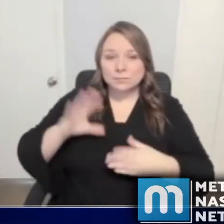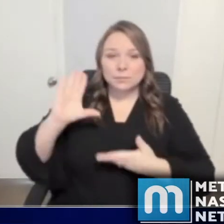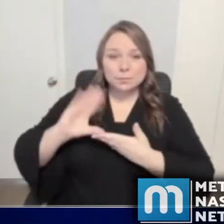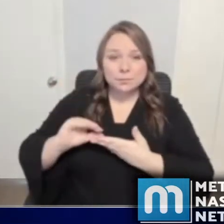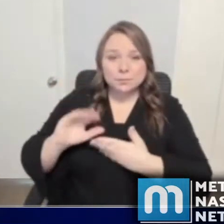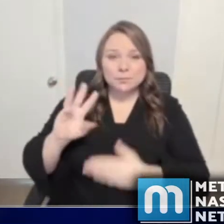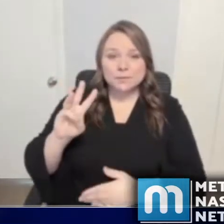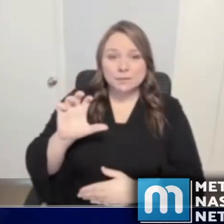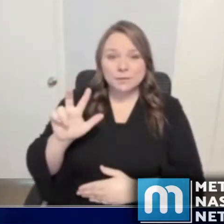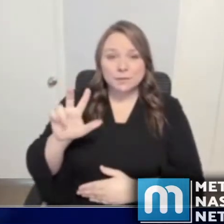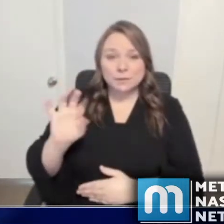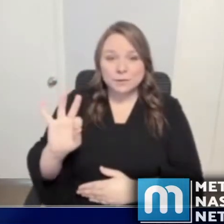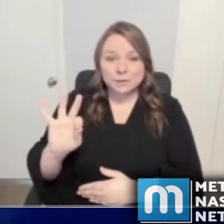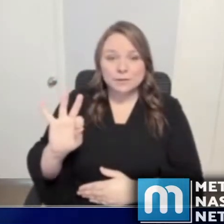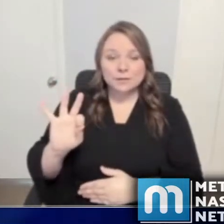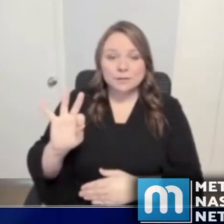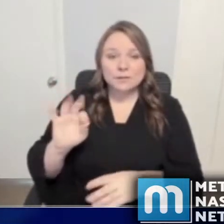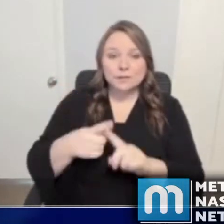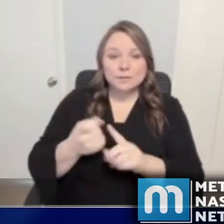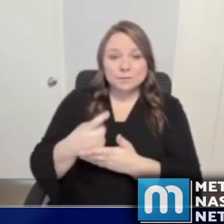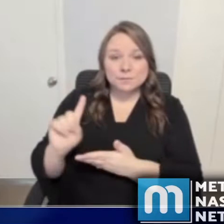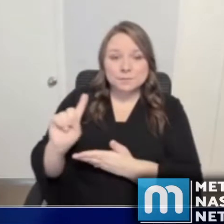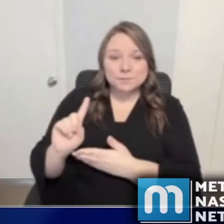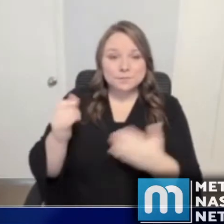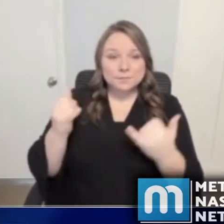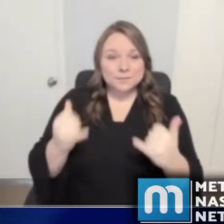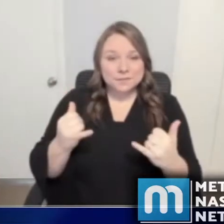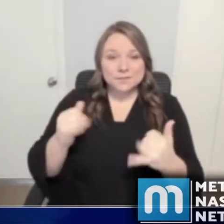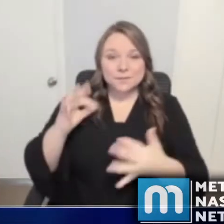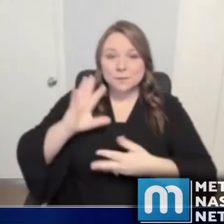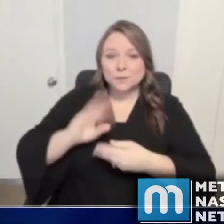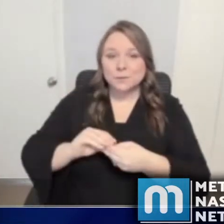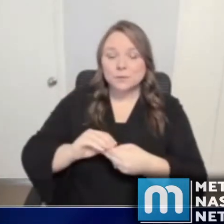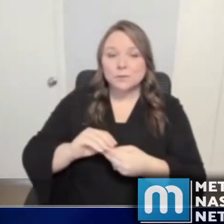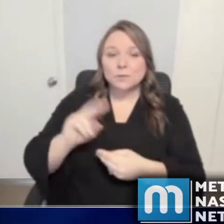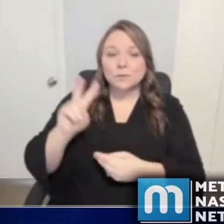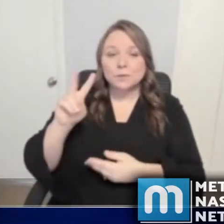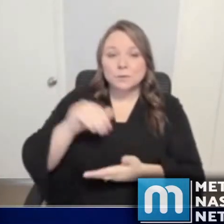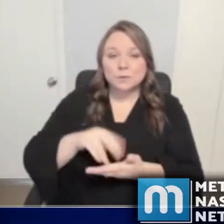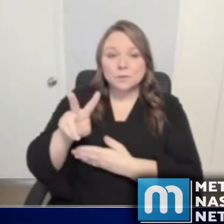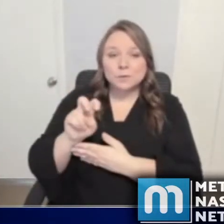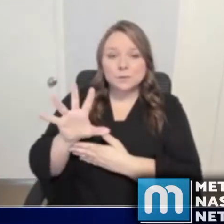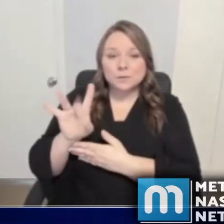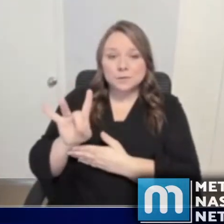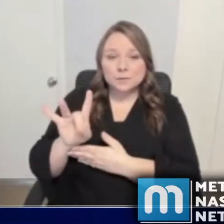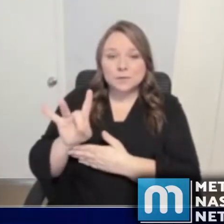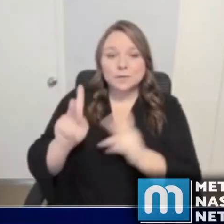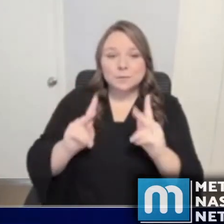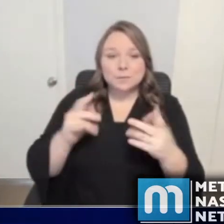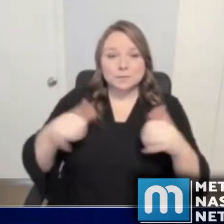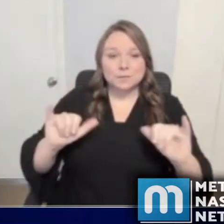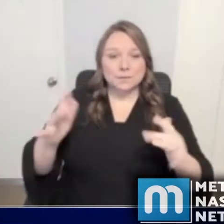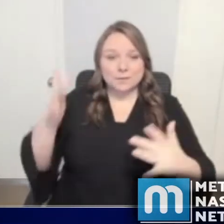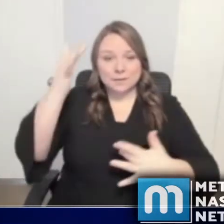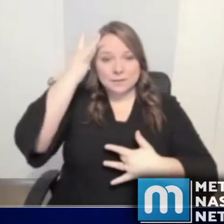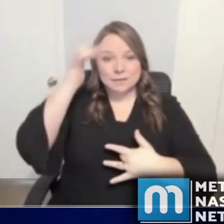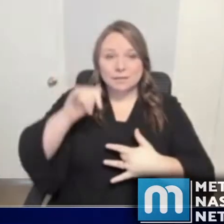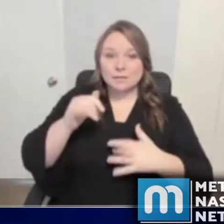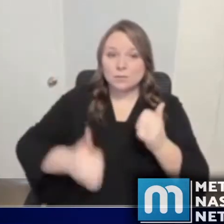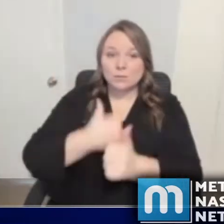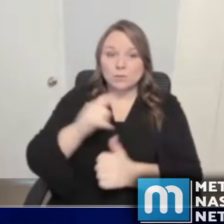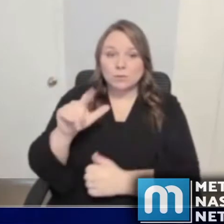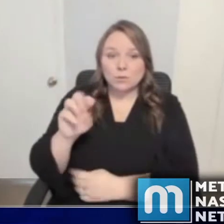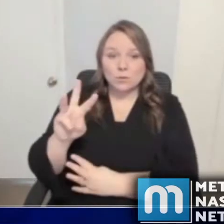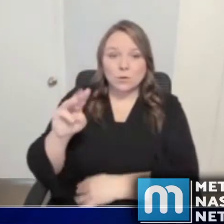from last week. We are now at 2,258 active cases. That is the lowest number of active cases